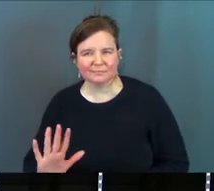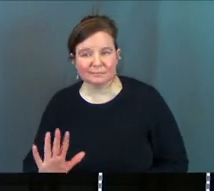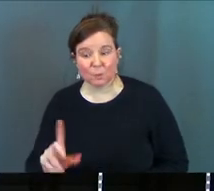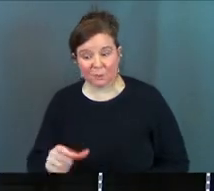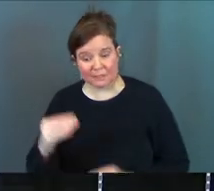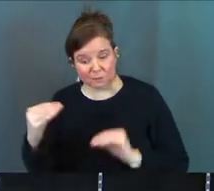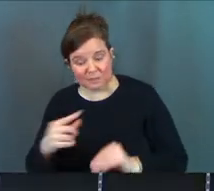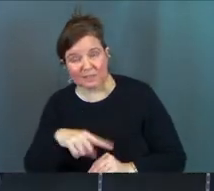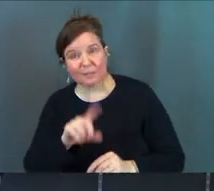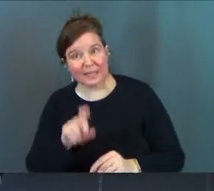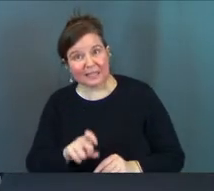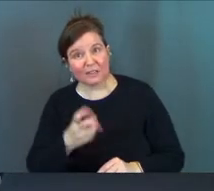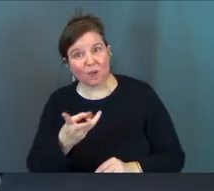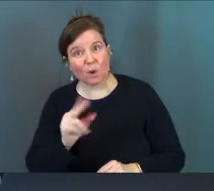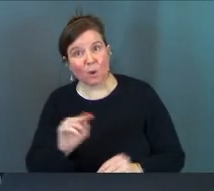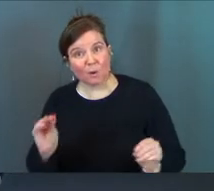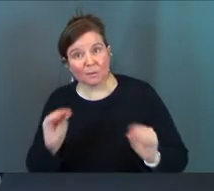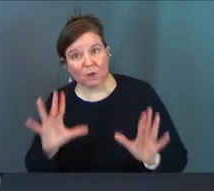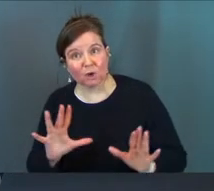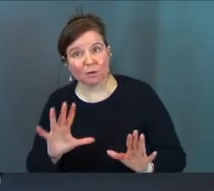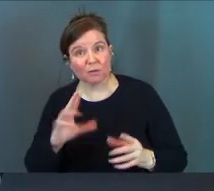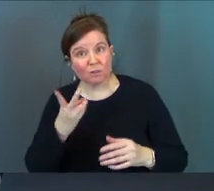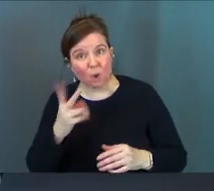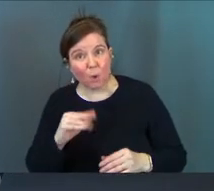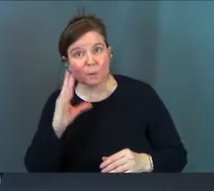we need to teach them that they need their own miracle